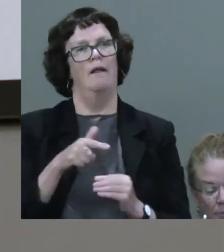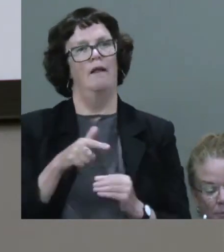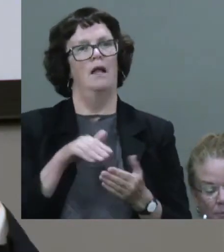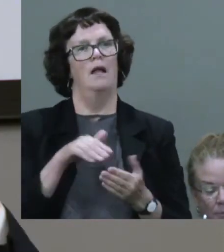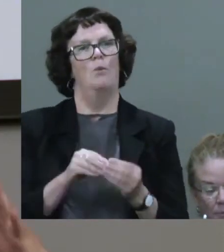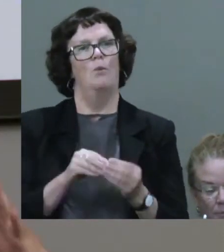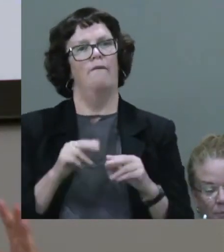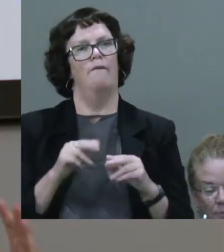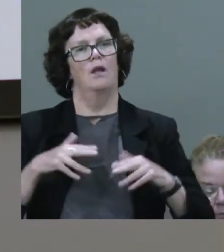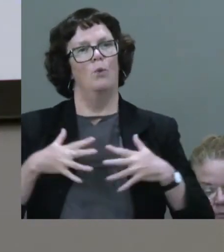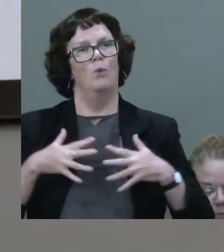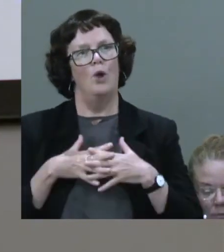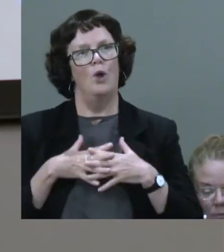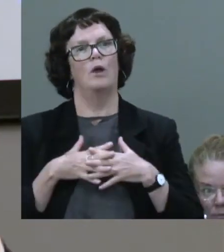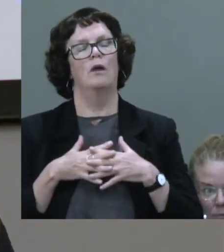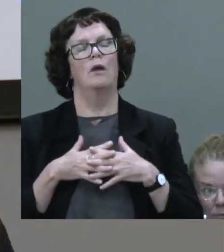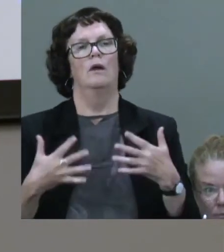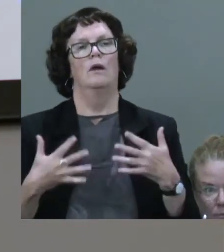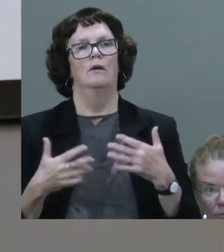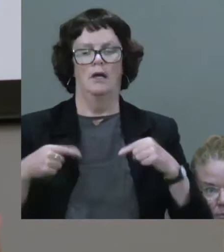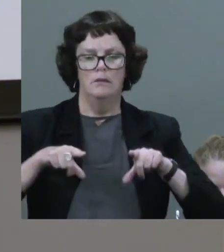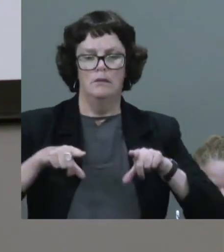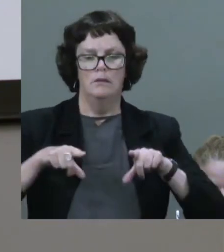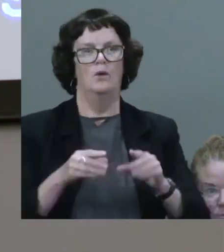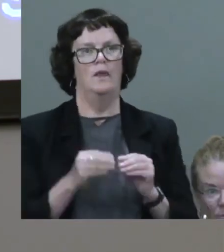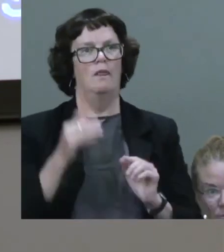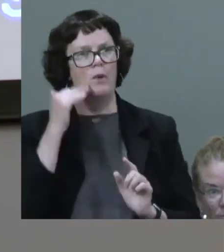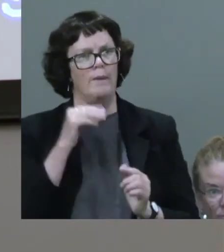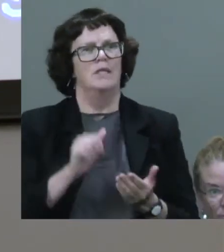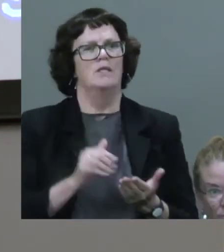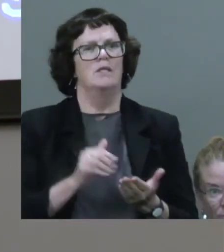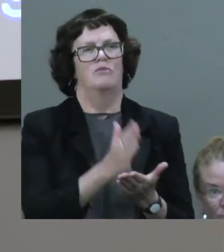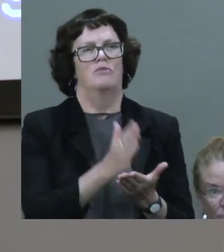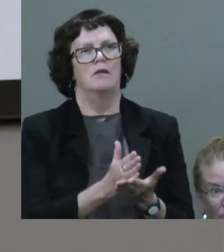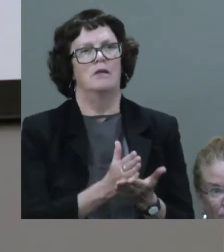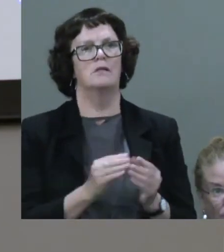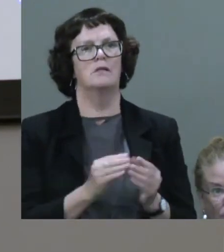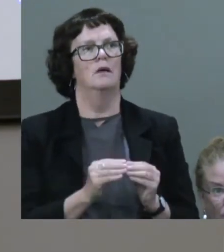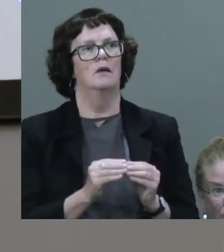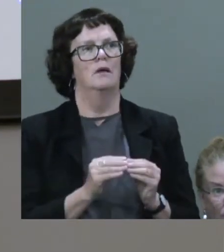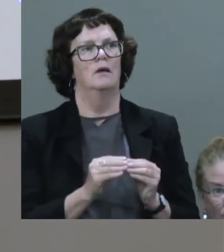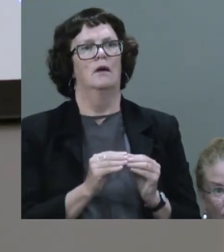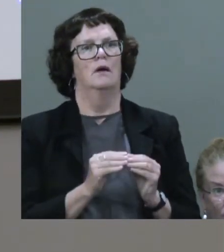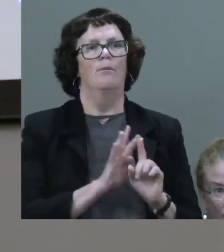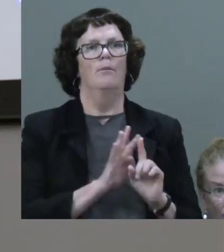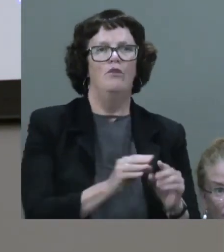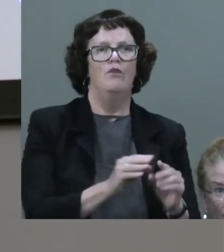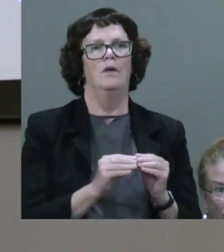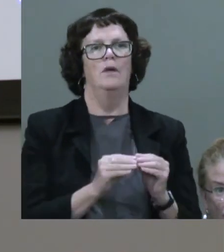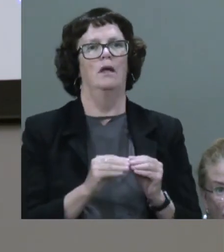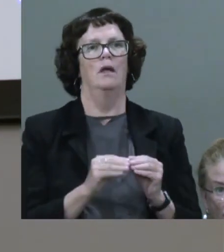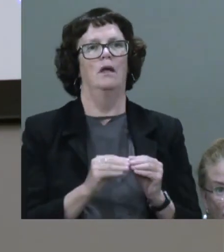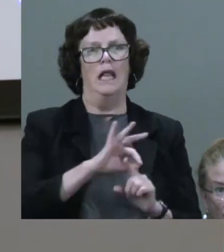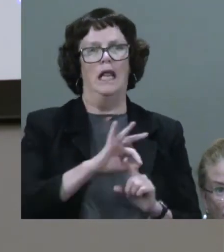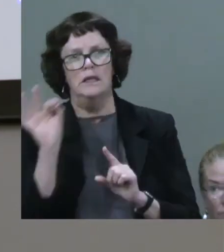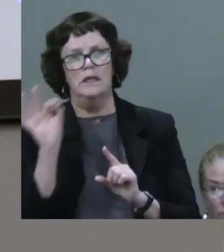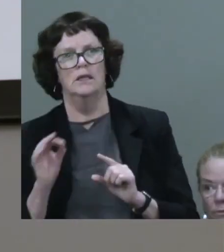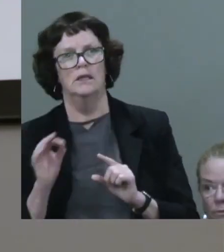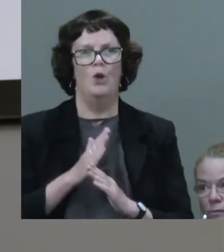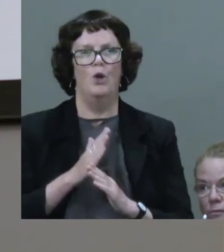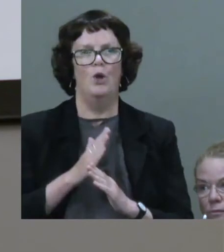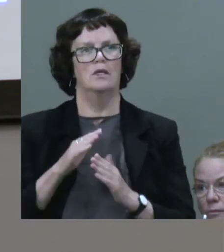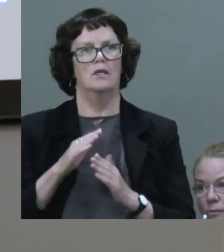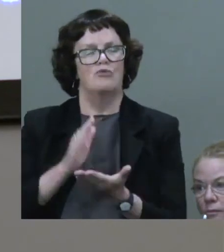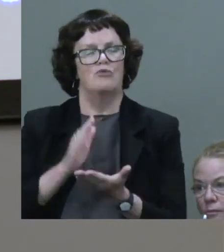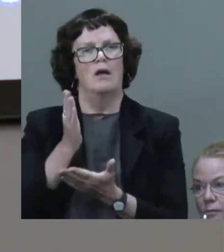the women's rights movement, the movement for LGBTIQ rights, the workers' rights movement.